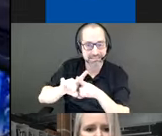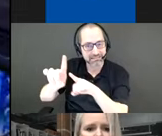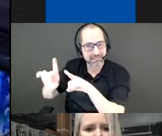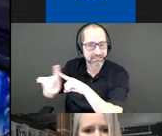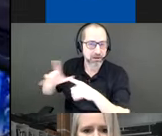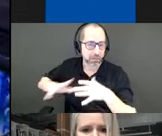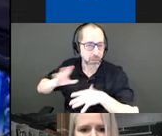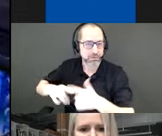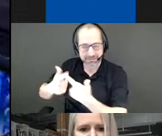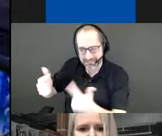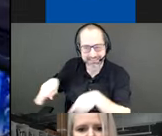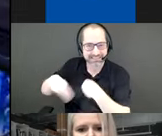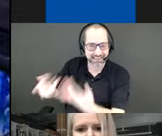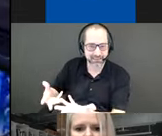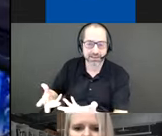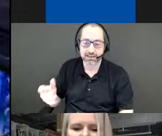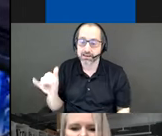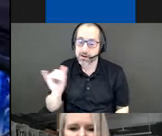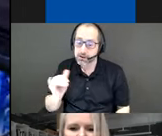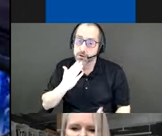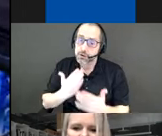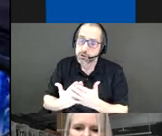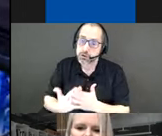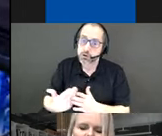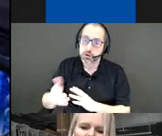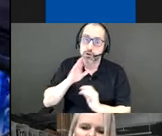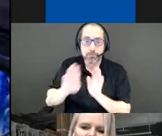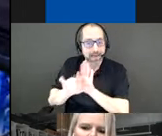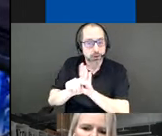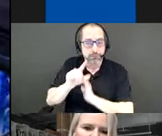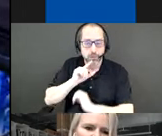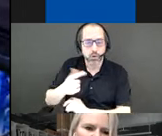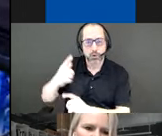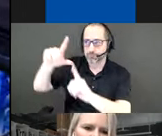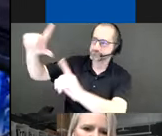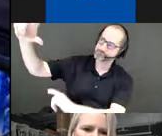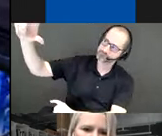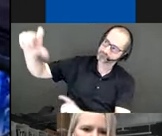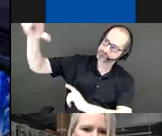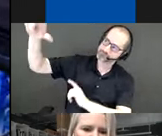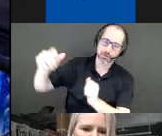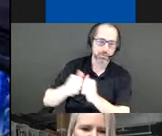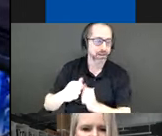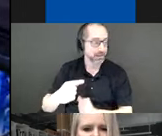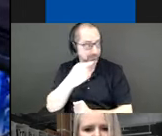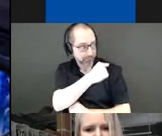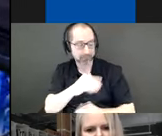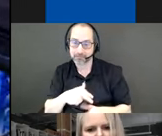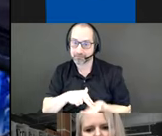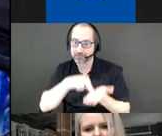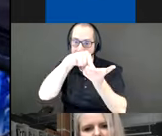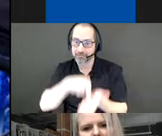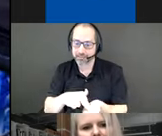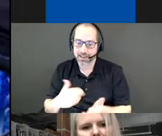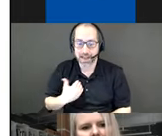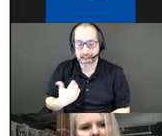buddies will delight as backdrop for your selfies, and provide ample material for InstaPost, whatever they're up to, and whatever seasonal costume they may